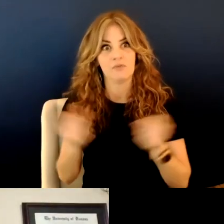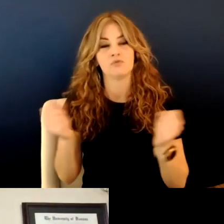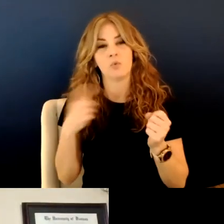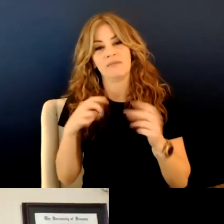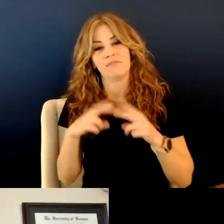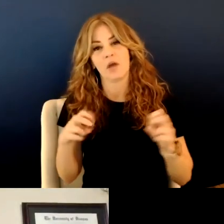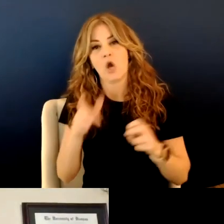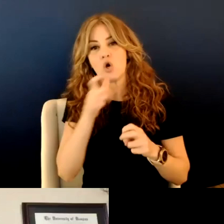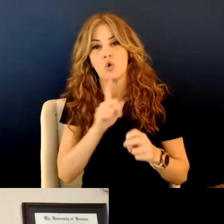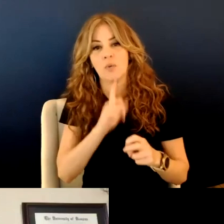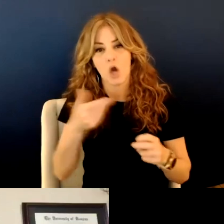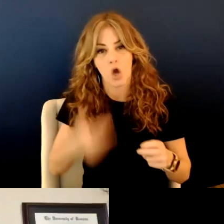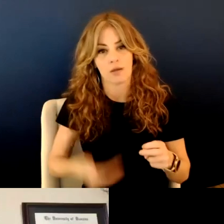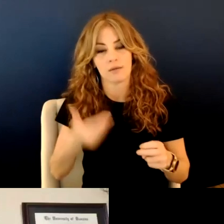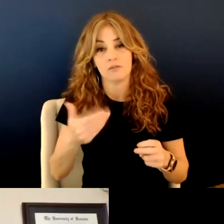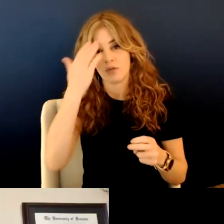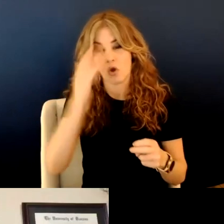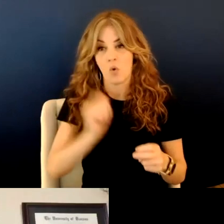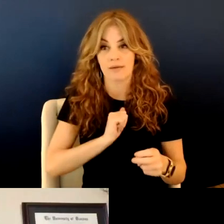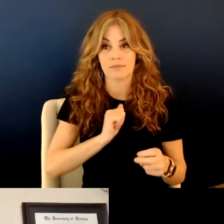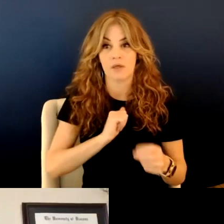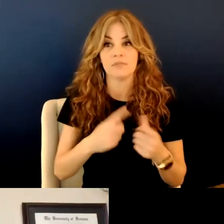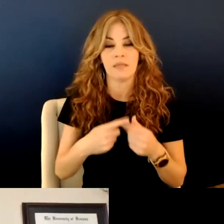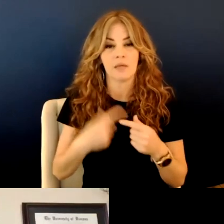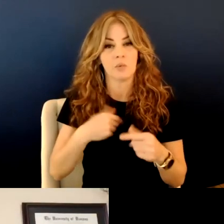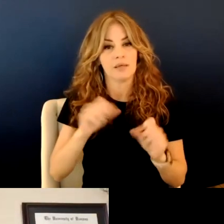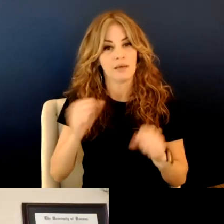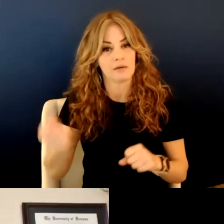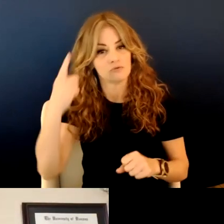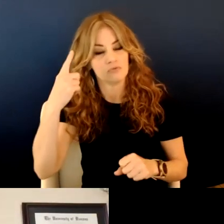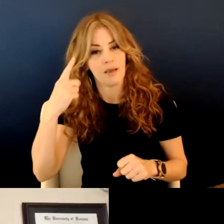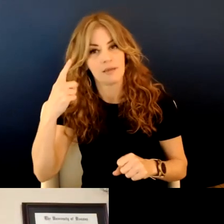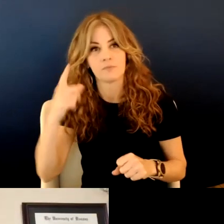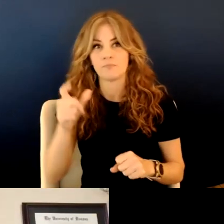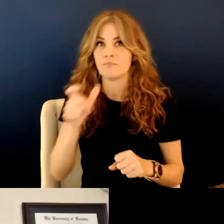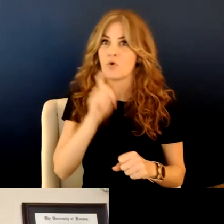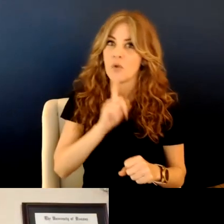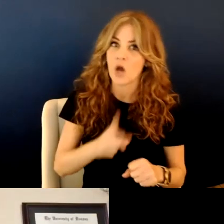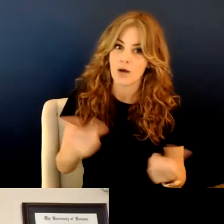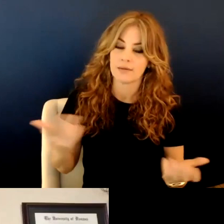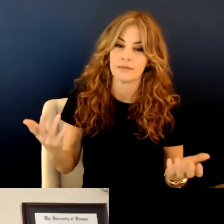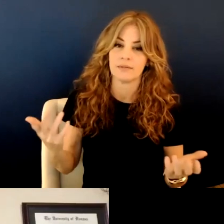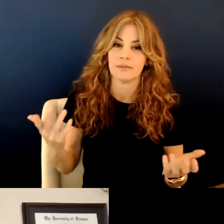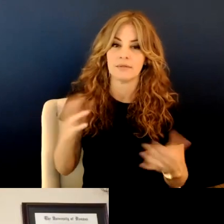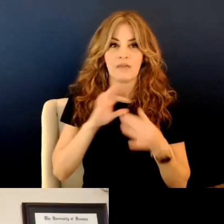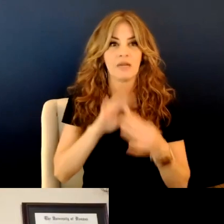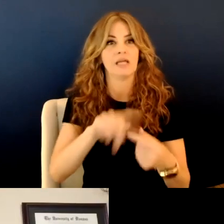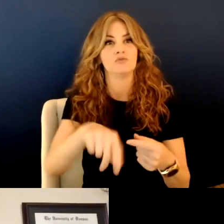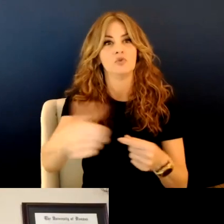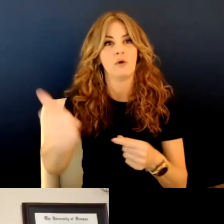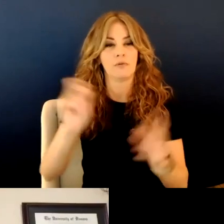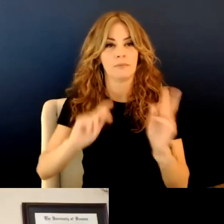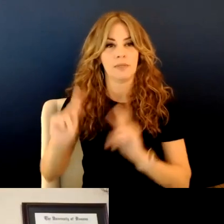because in knowing ourselves, then we are able to understand, uh, who we are and able to relate to others and,